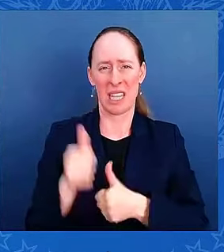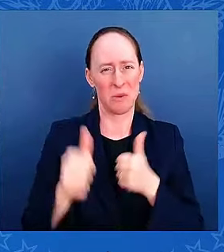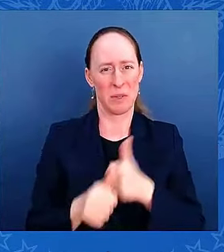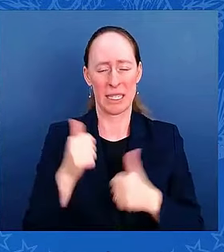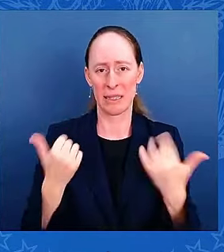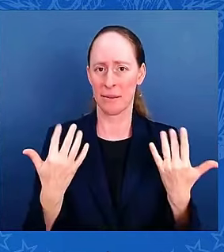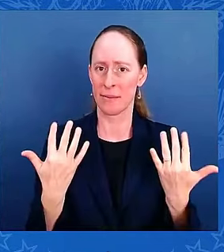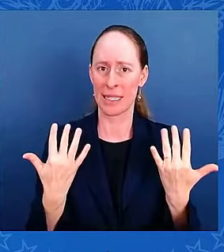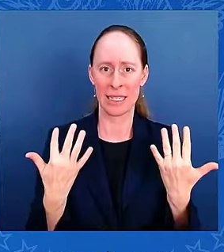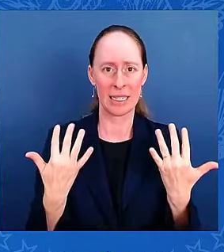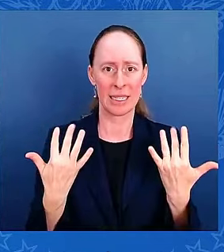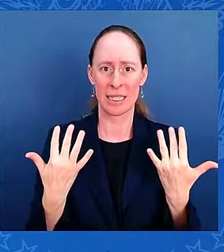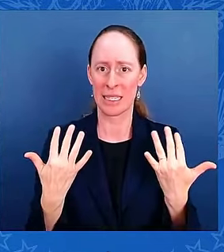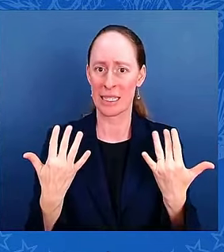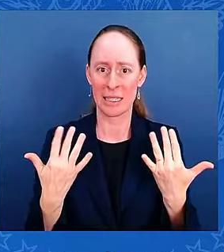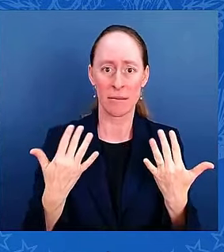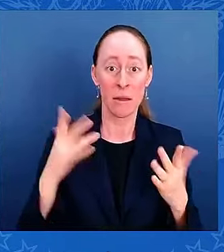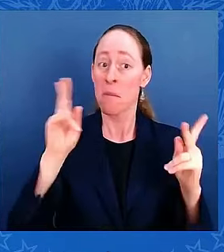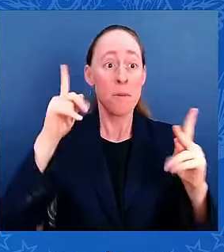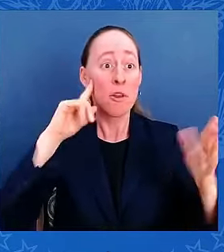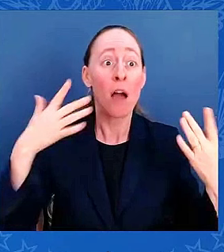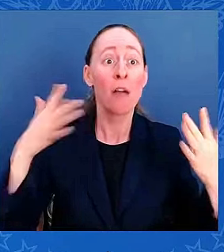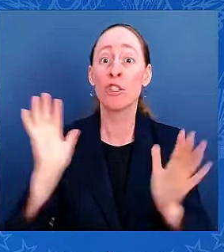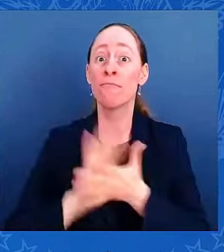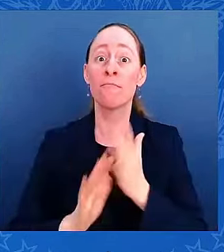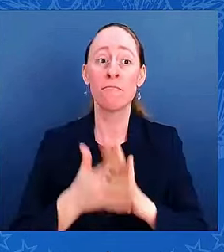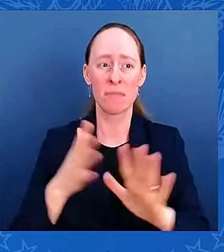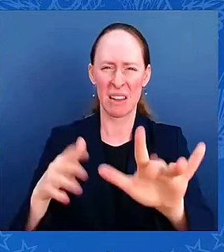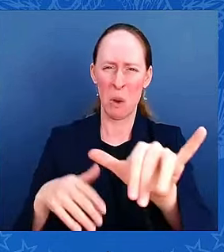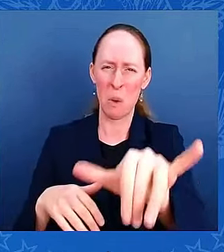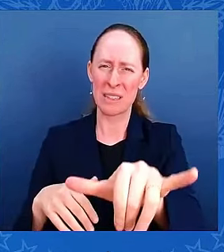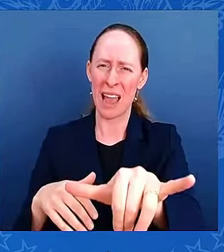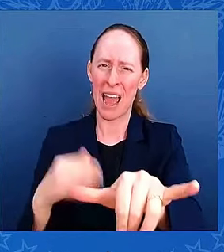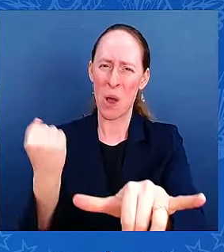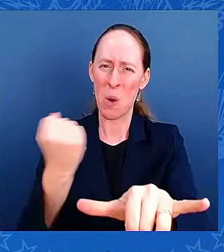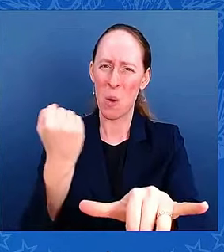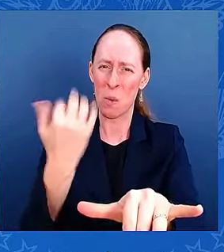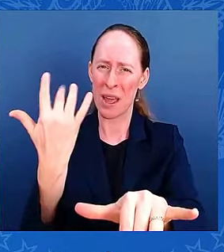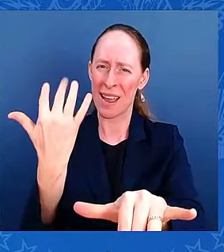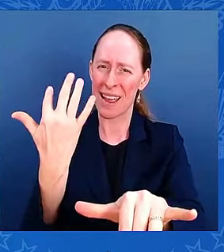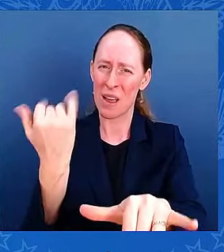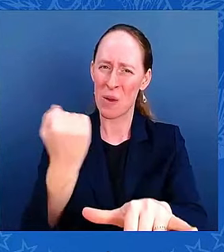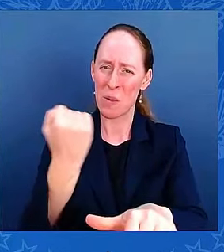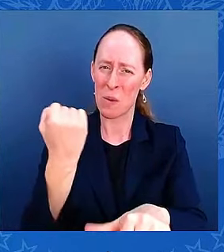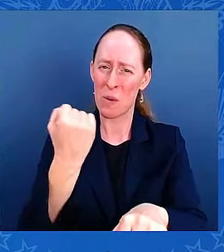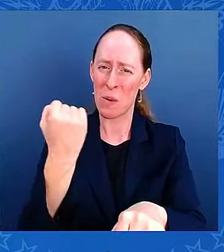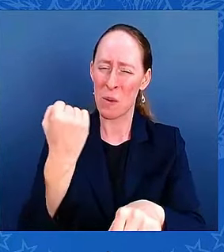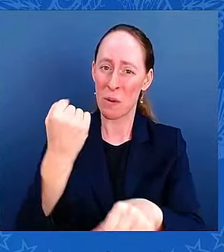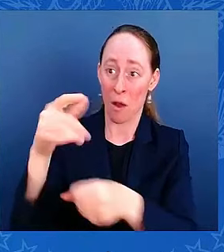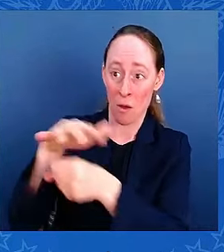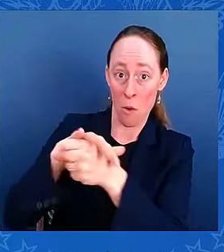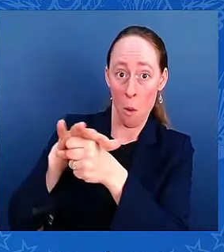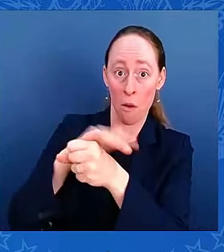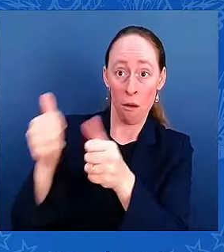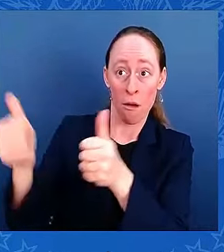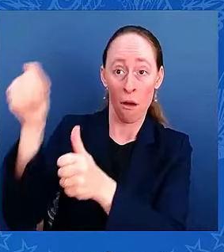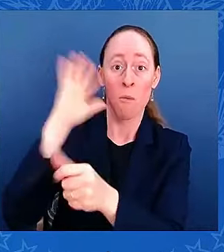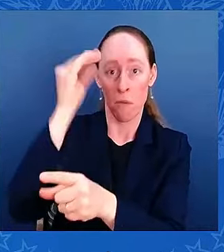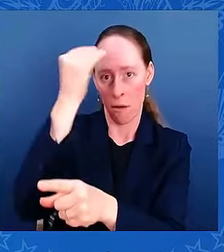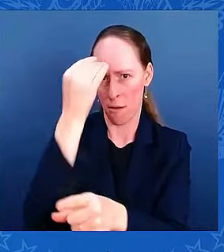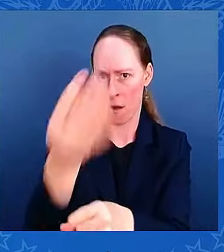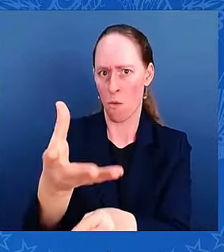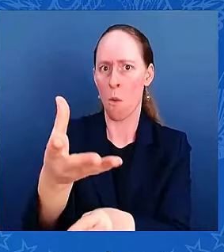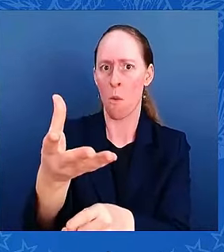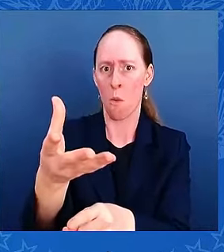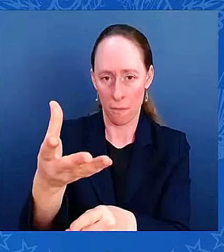by their leaders before they go out. We know from previous hurricanes that it's often the case that more lives are lost